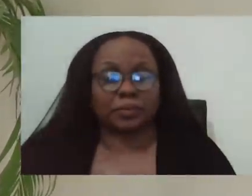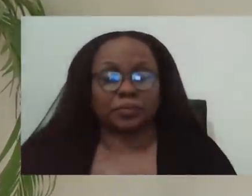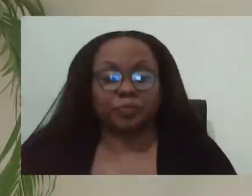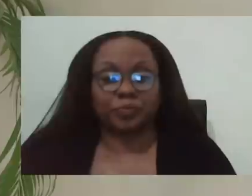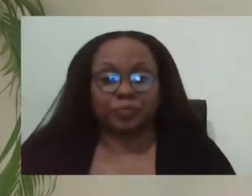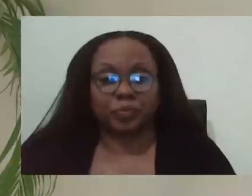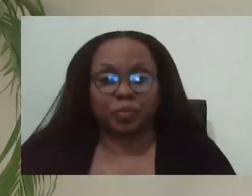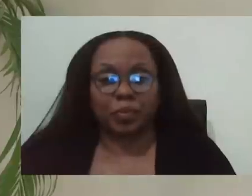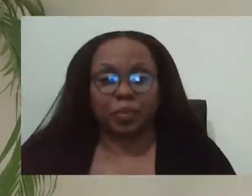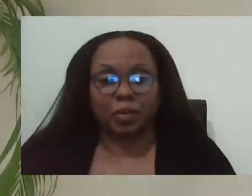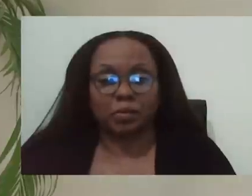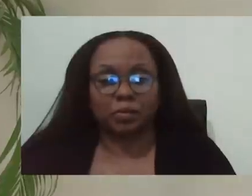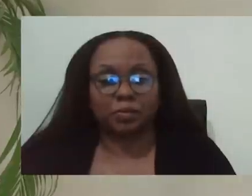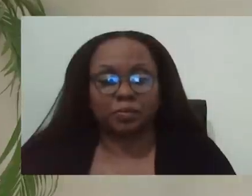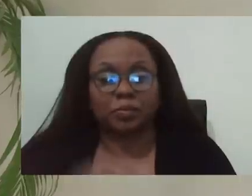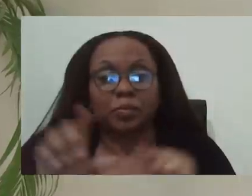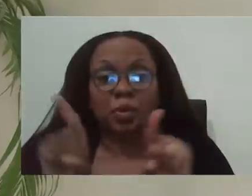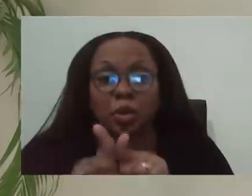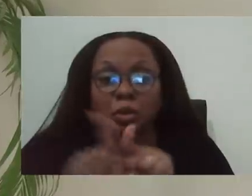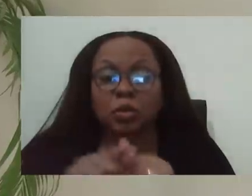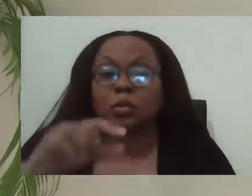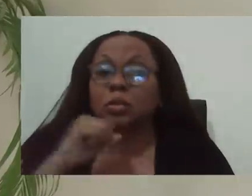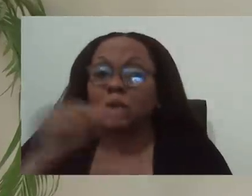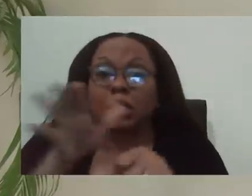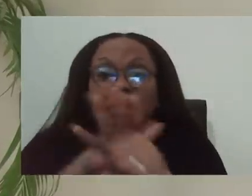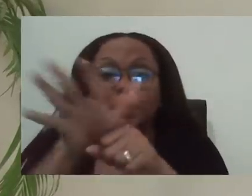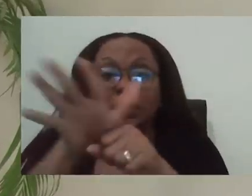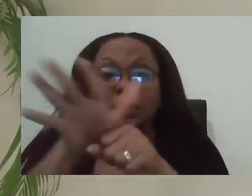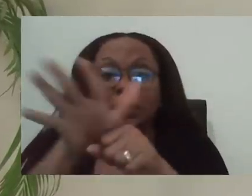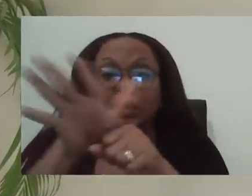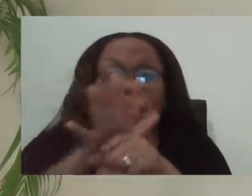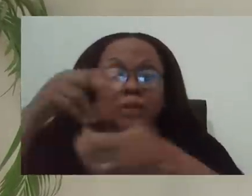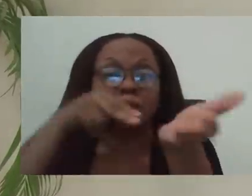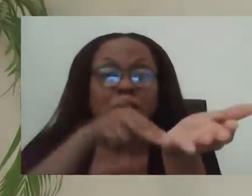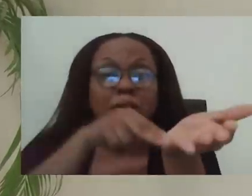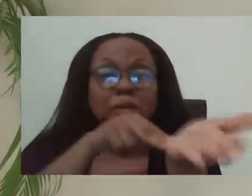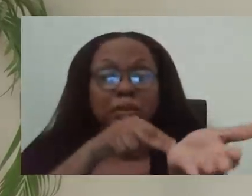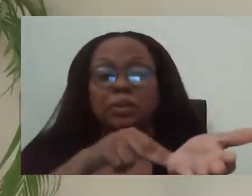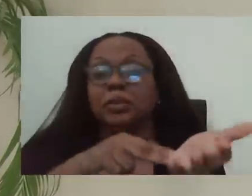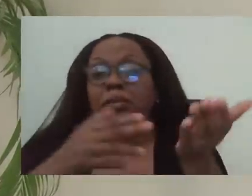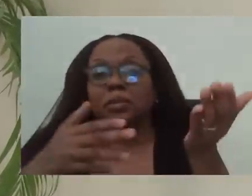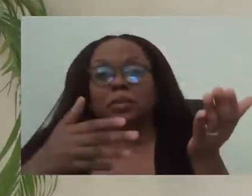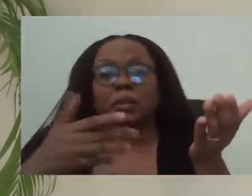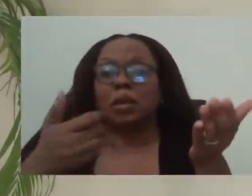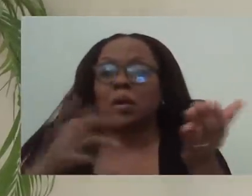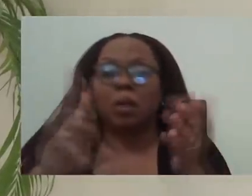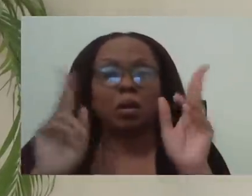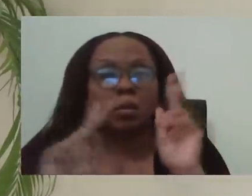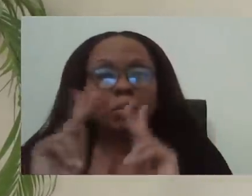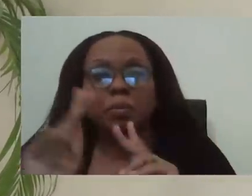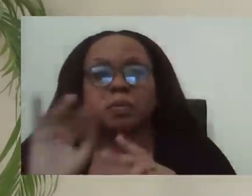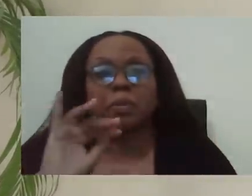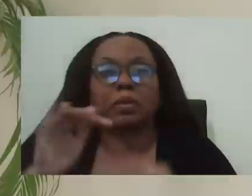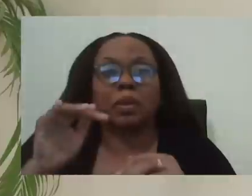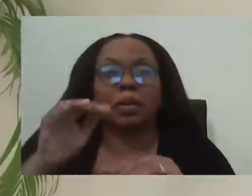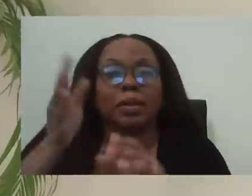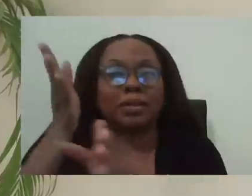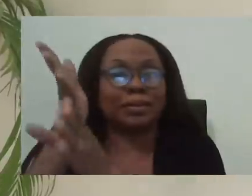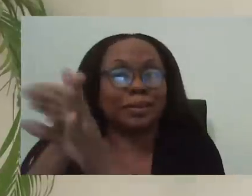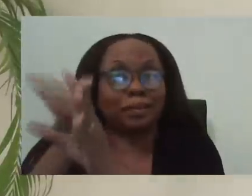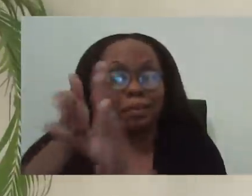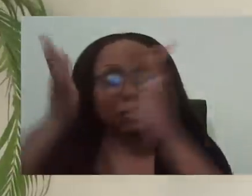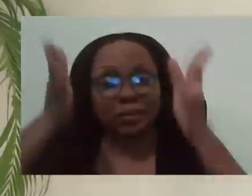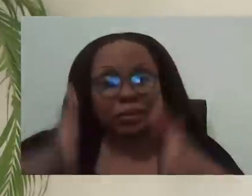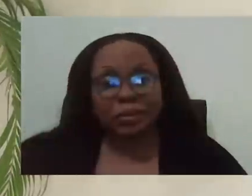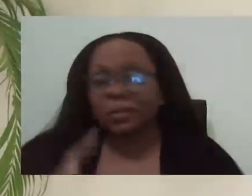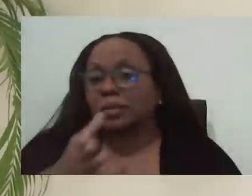without enough nurses and, uh, health professionals such as dieticians and psychologists. We need those peoples to, to,